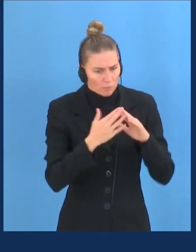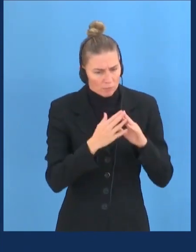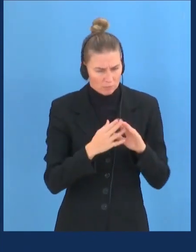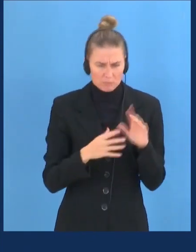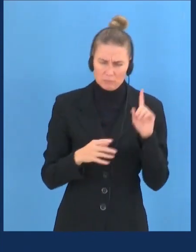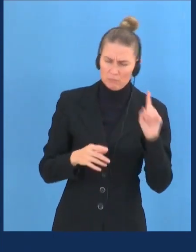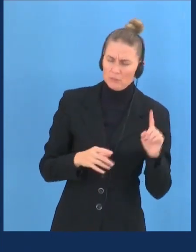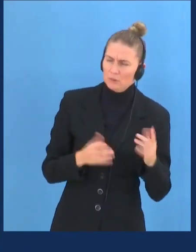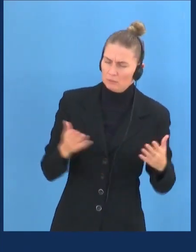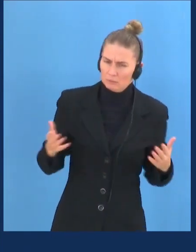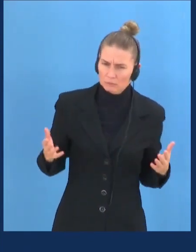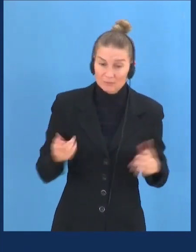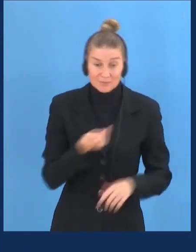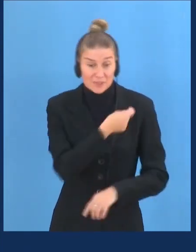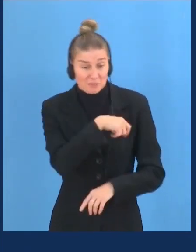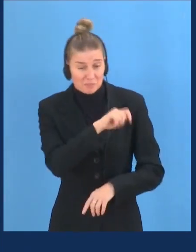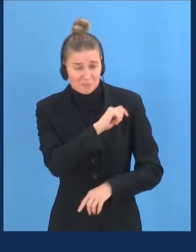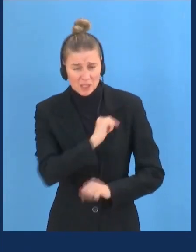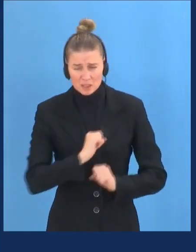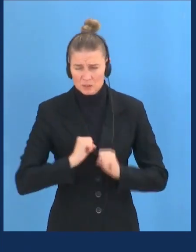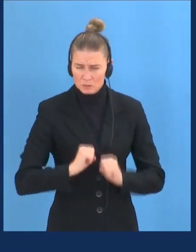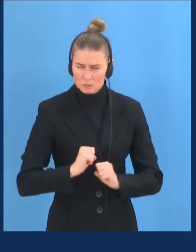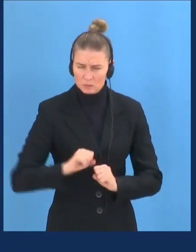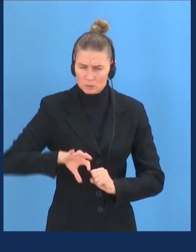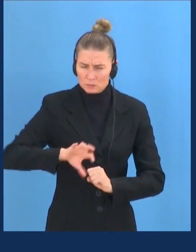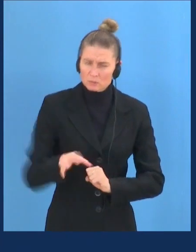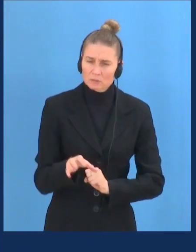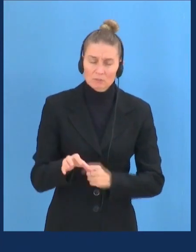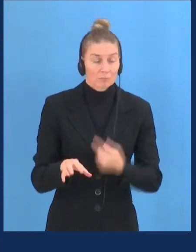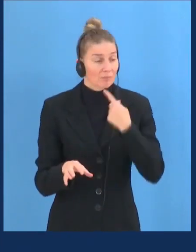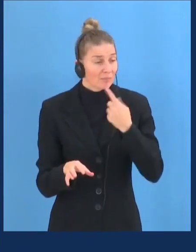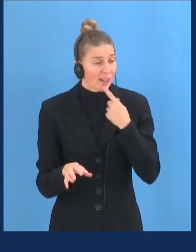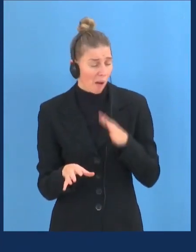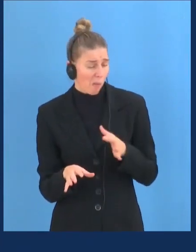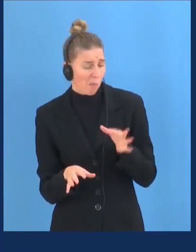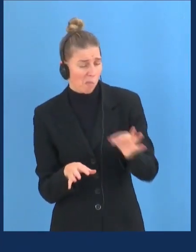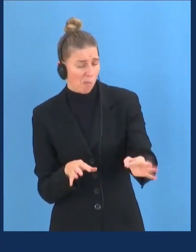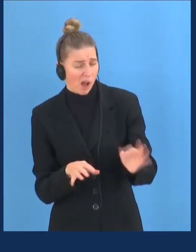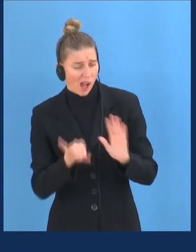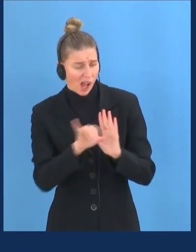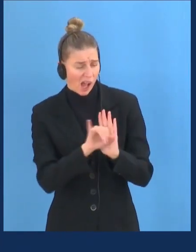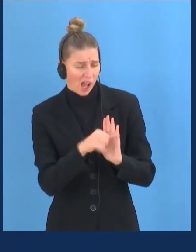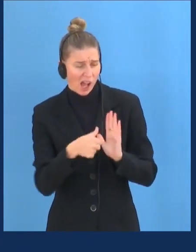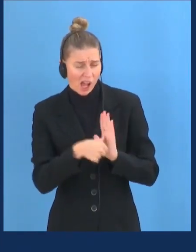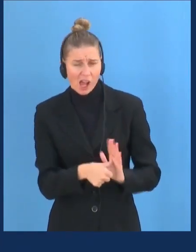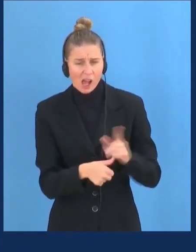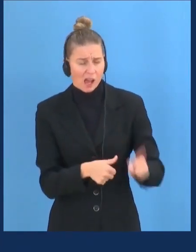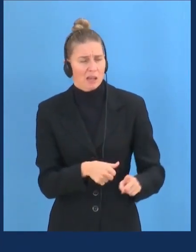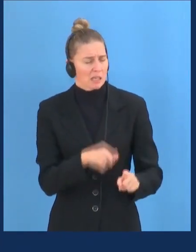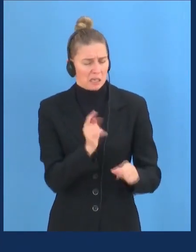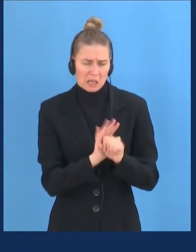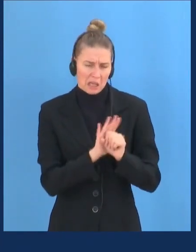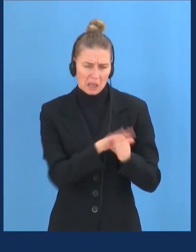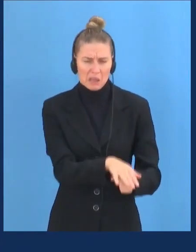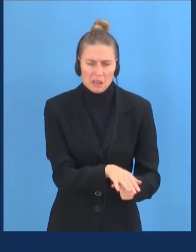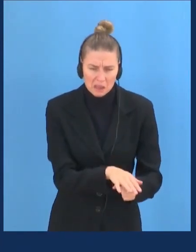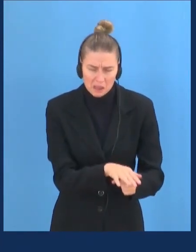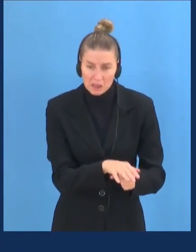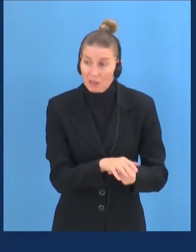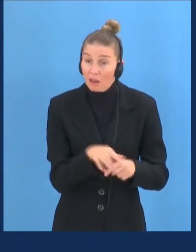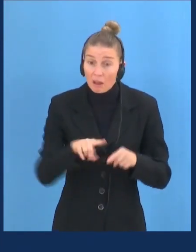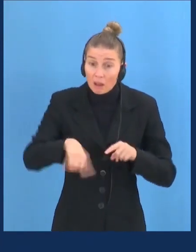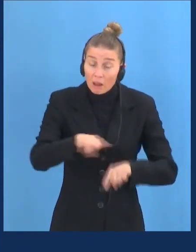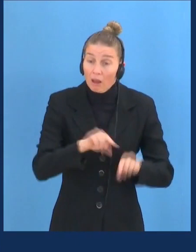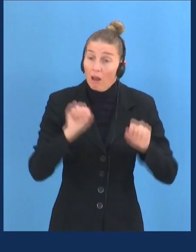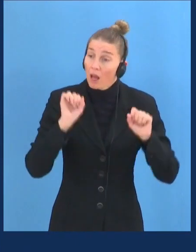languages, Spanish nationalism argues that the majority's language and identity should be imposed on minorities who not even have the right to a